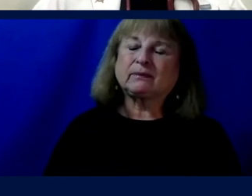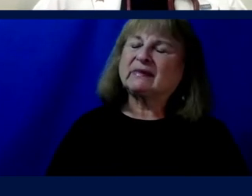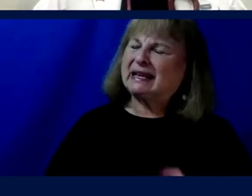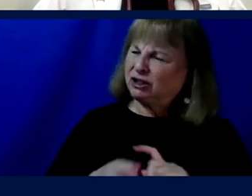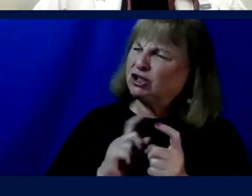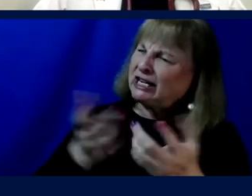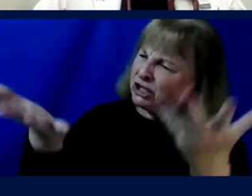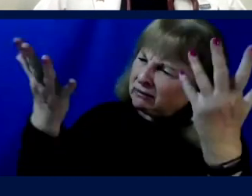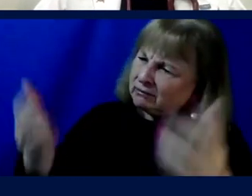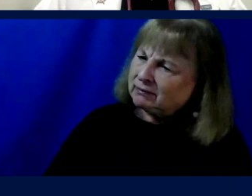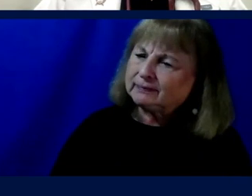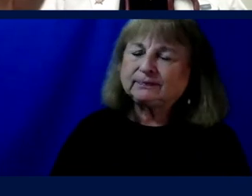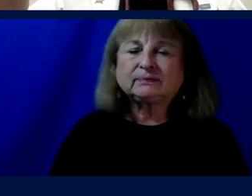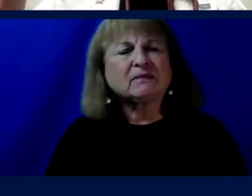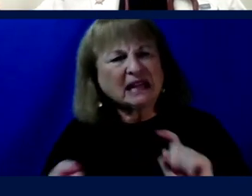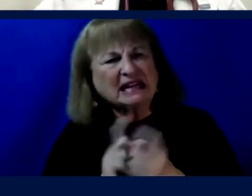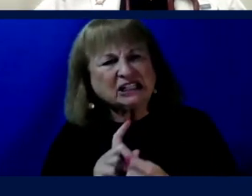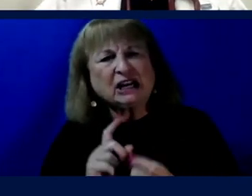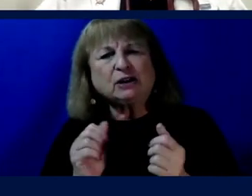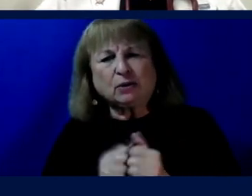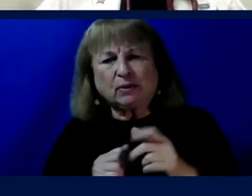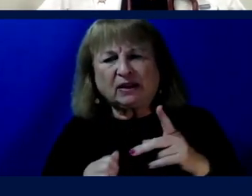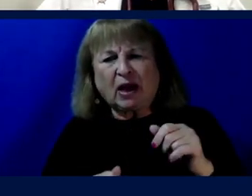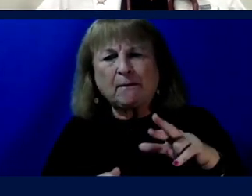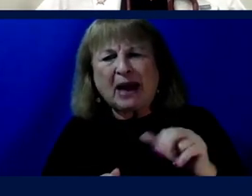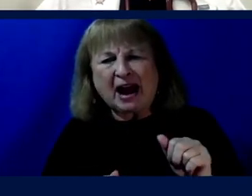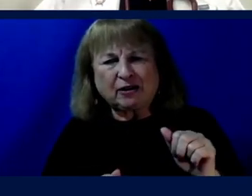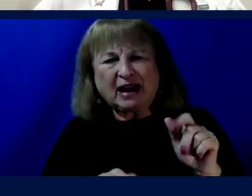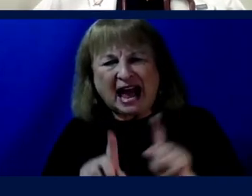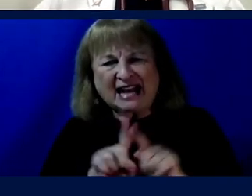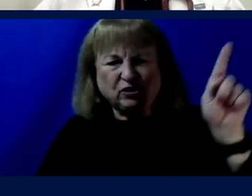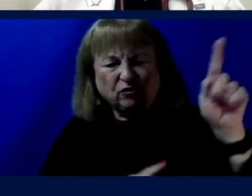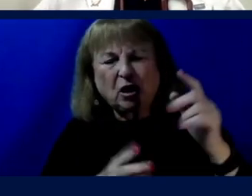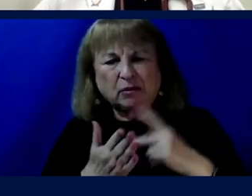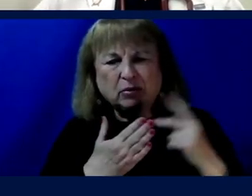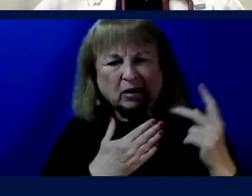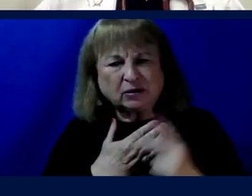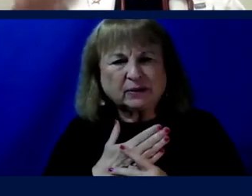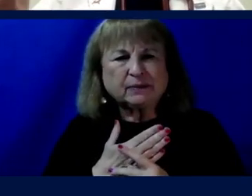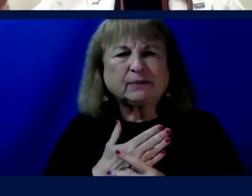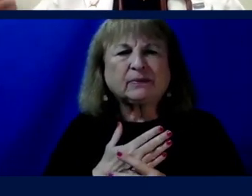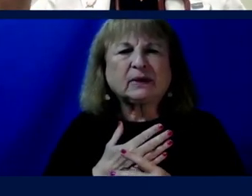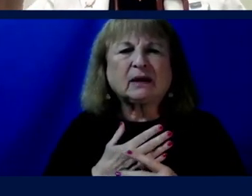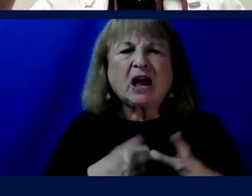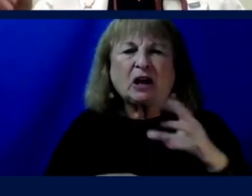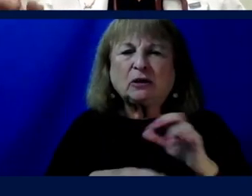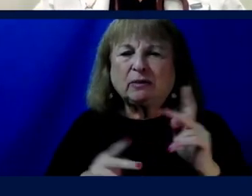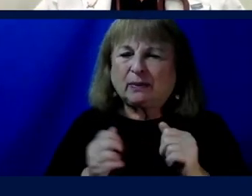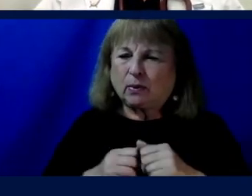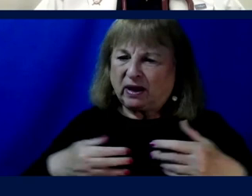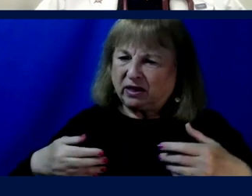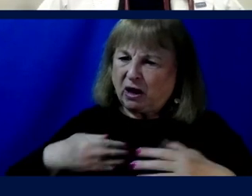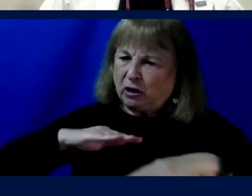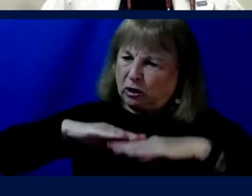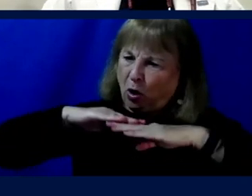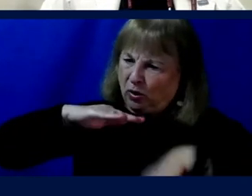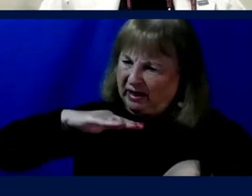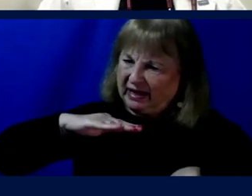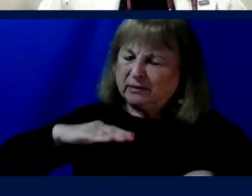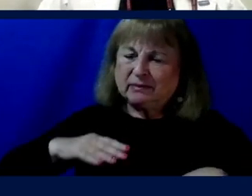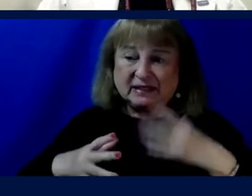changing. It's changing with the para-astronaut project at Ibiza. They've decided to include people with lower limb deficiencies.